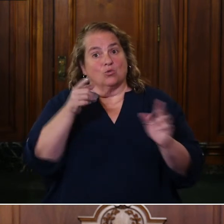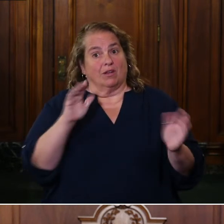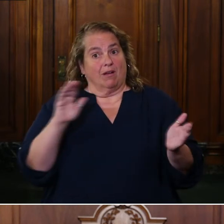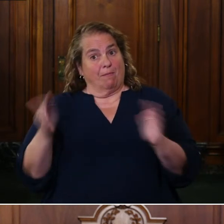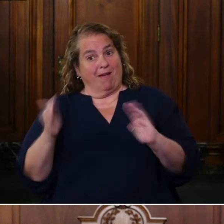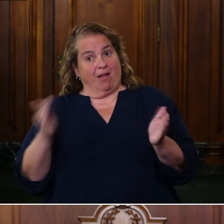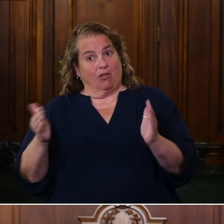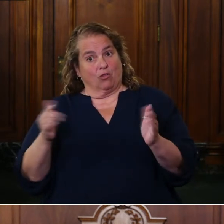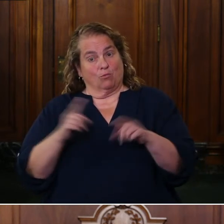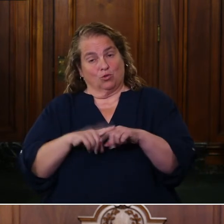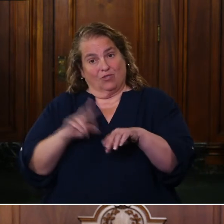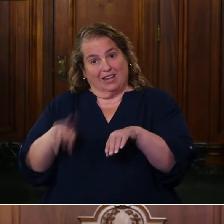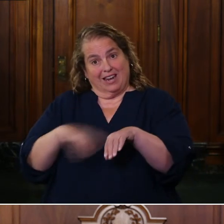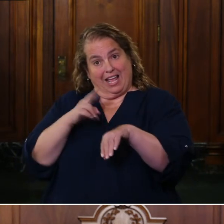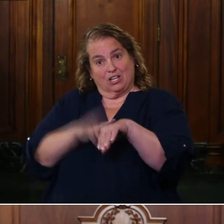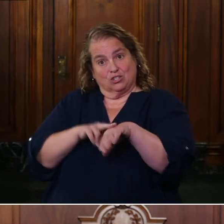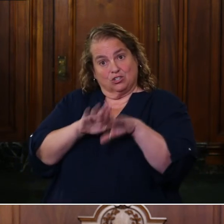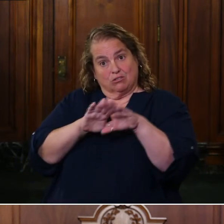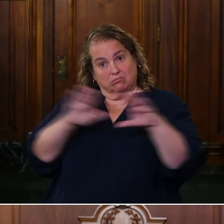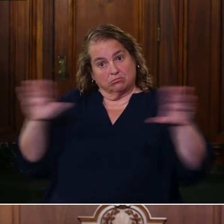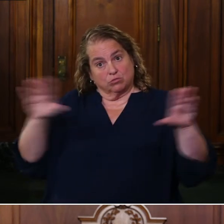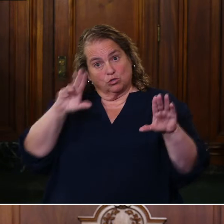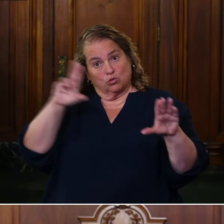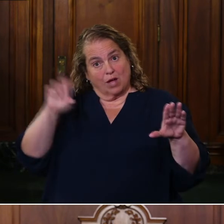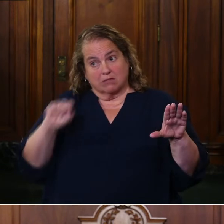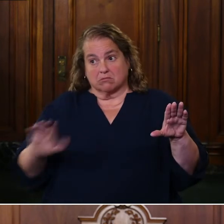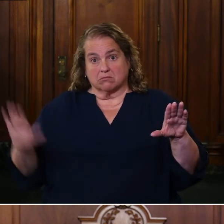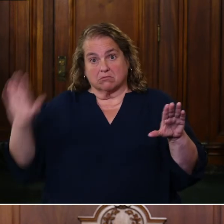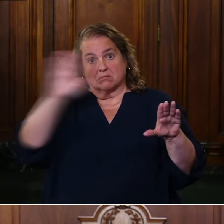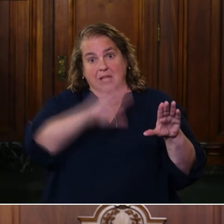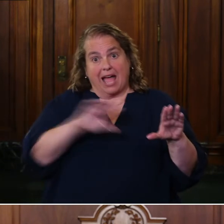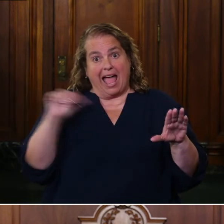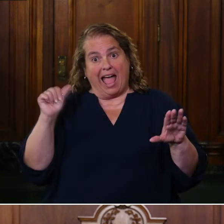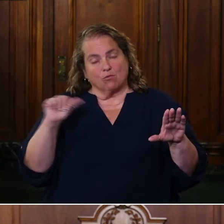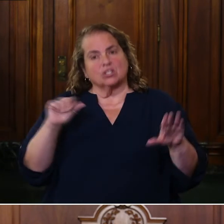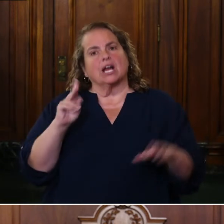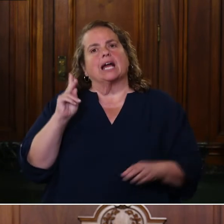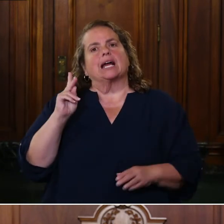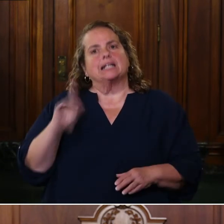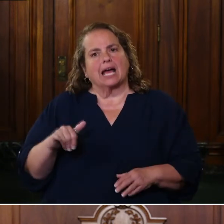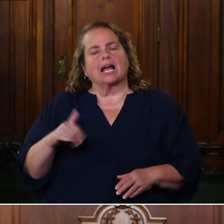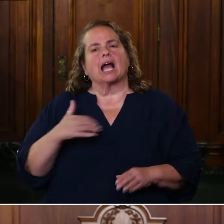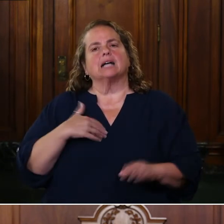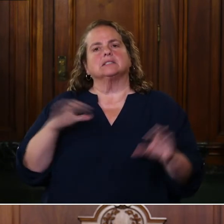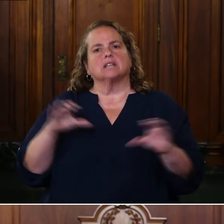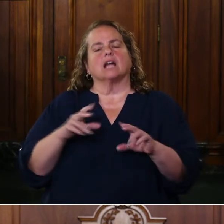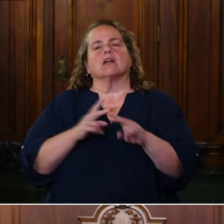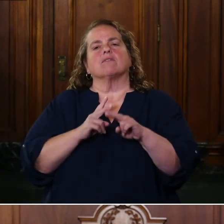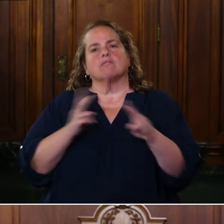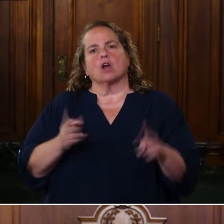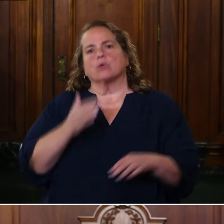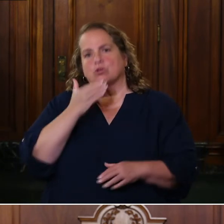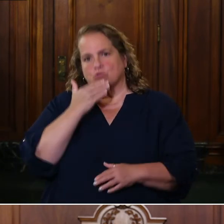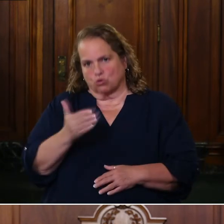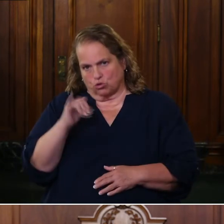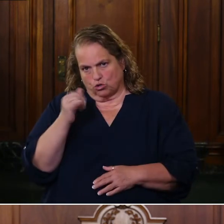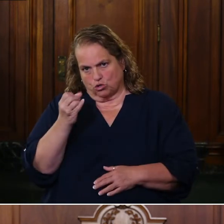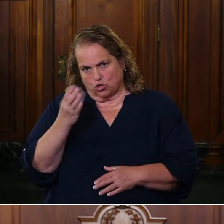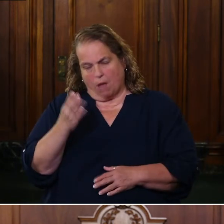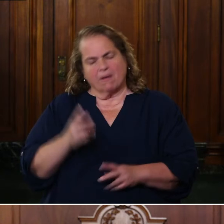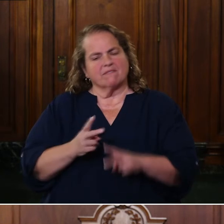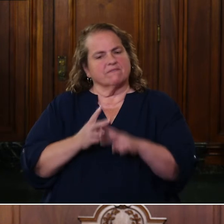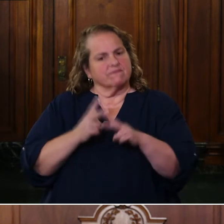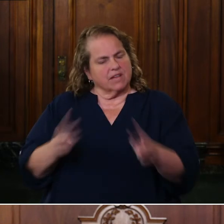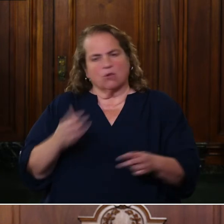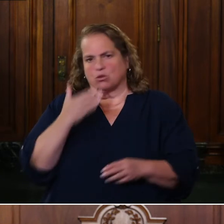to the nation and the national averages, Kentucky has done a good job, a very good